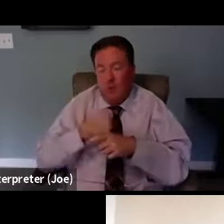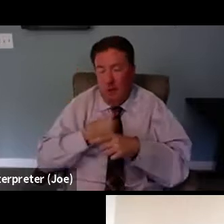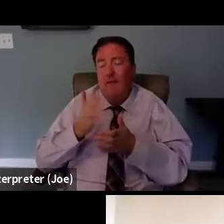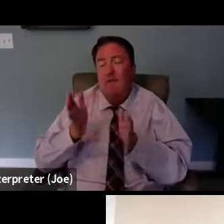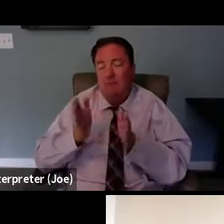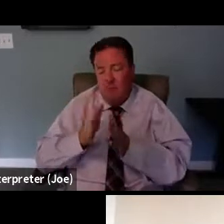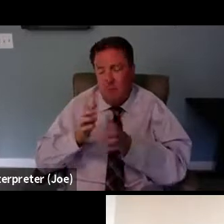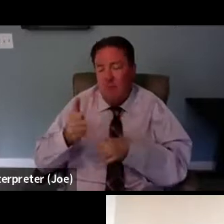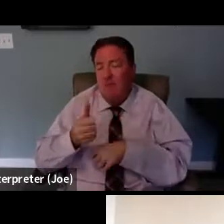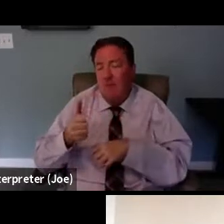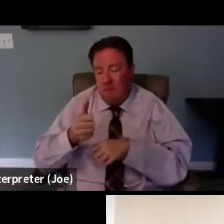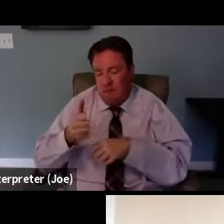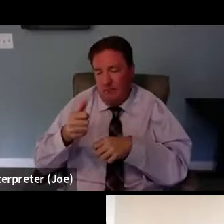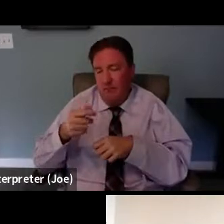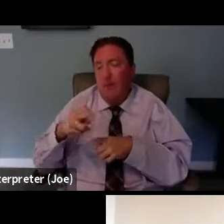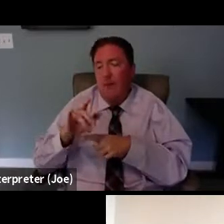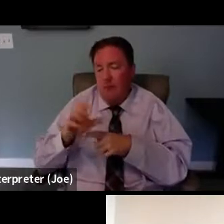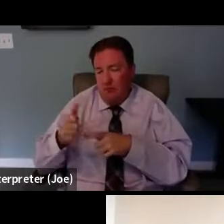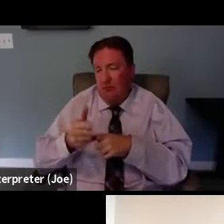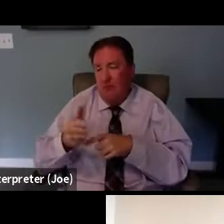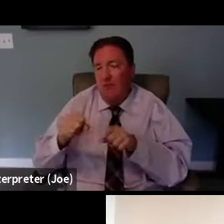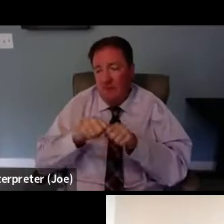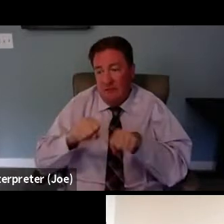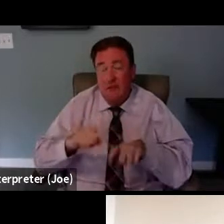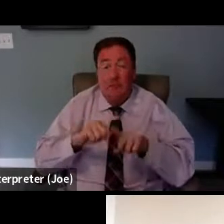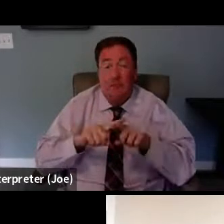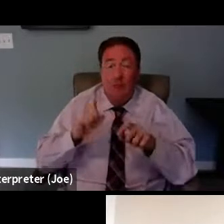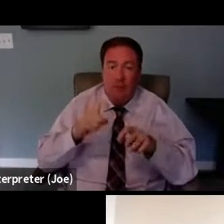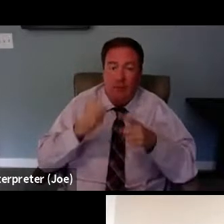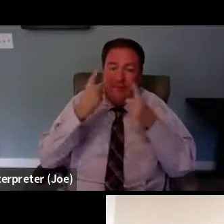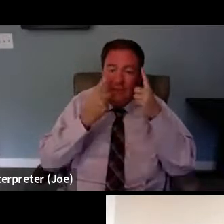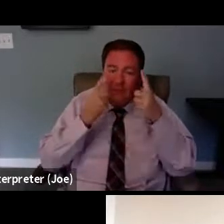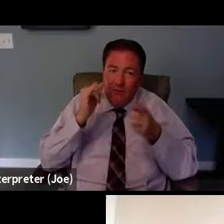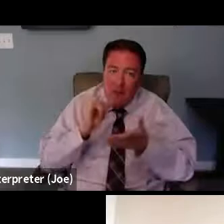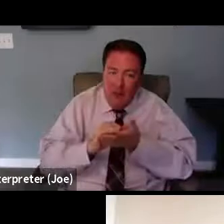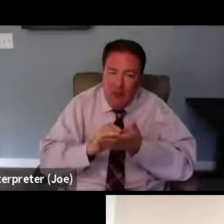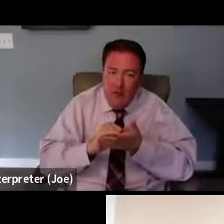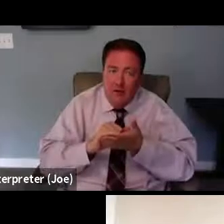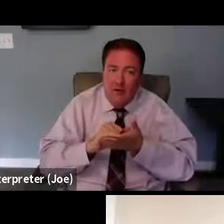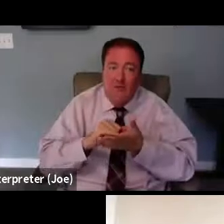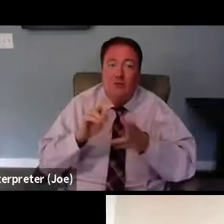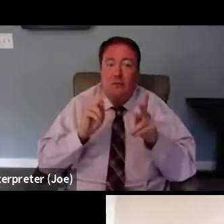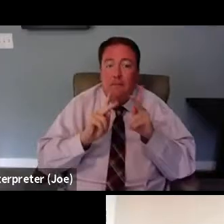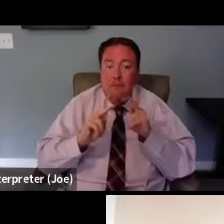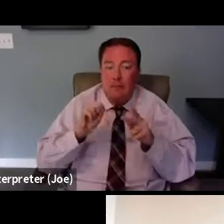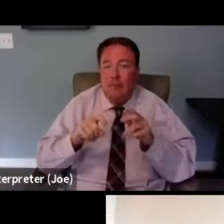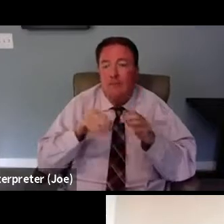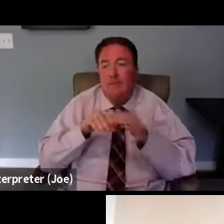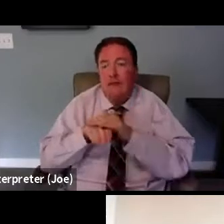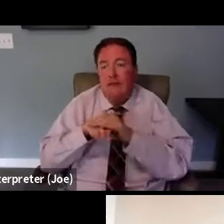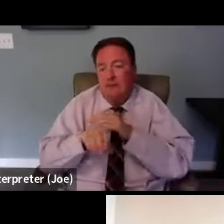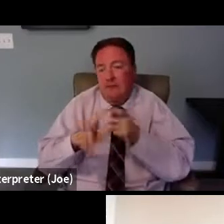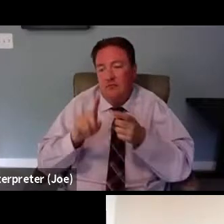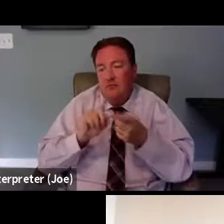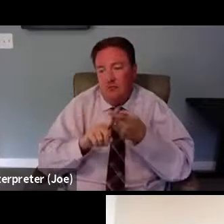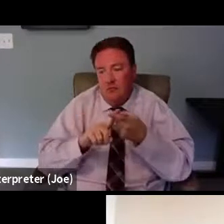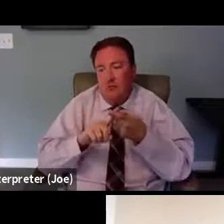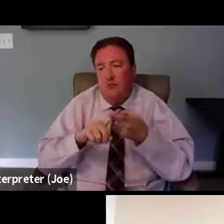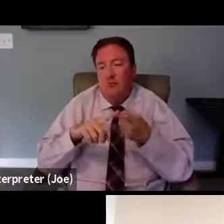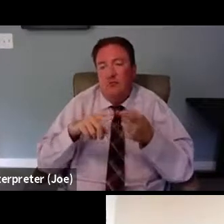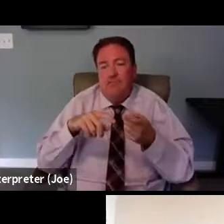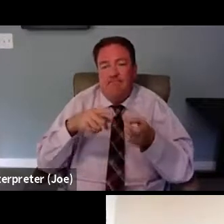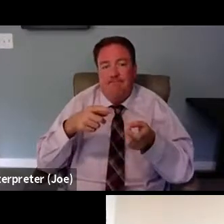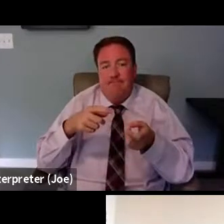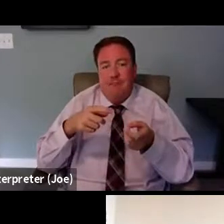but that is another factor that we have to consider for people having access and being able to get to